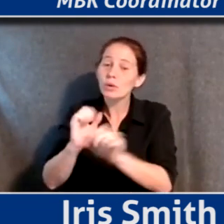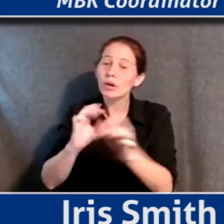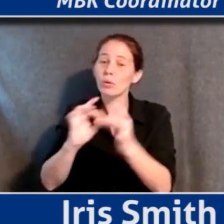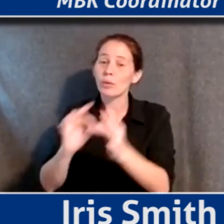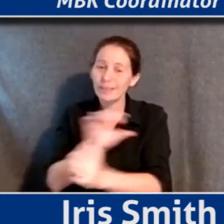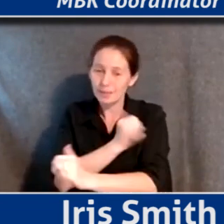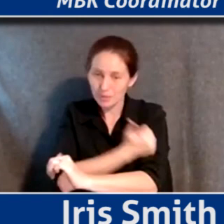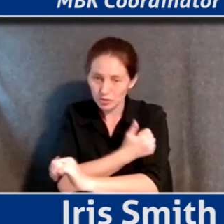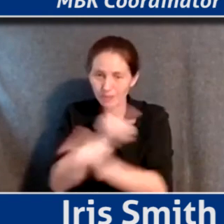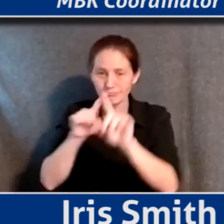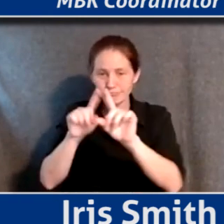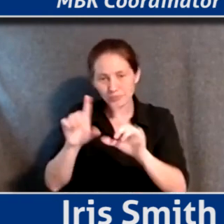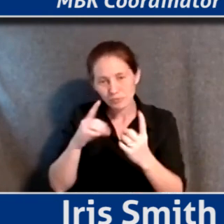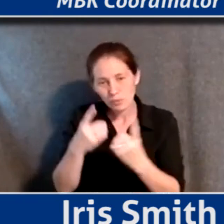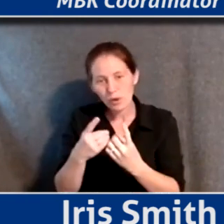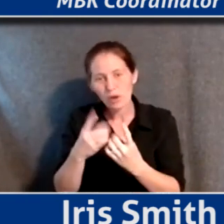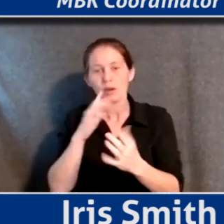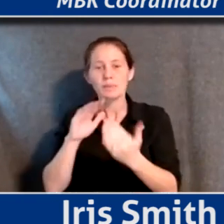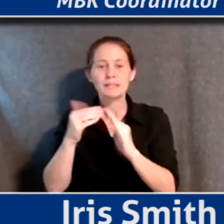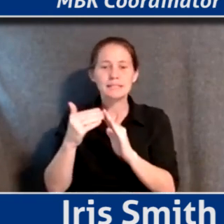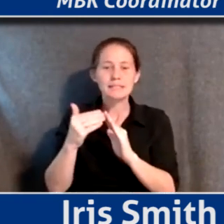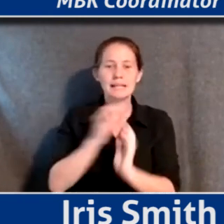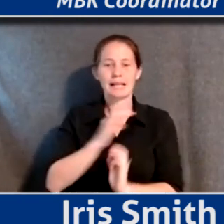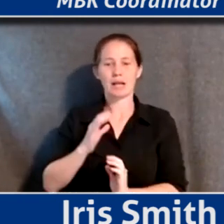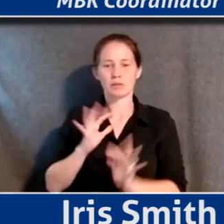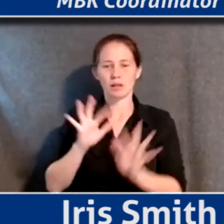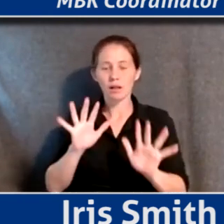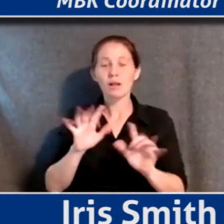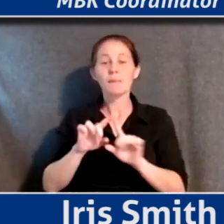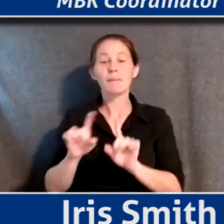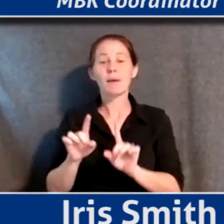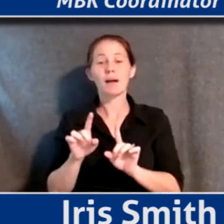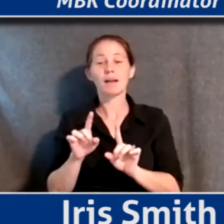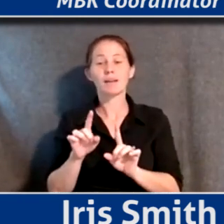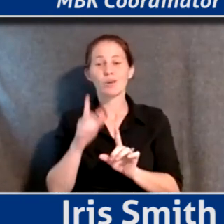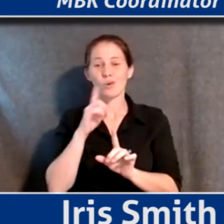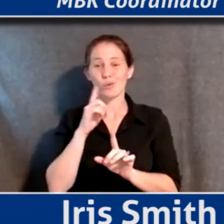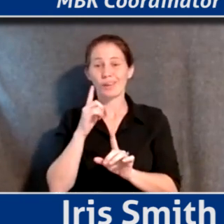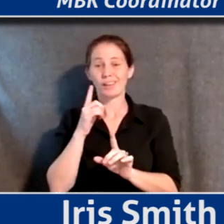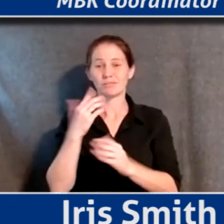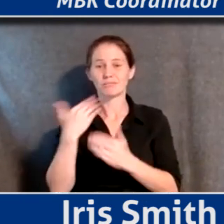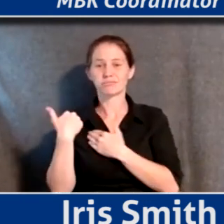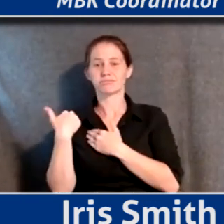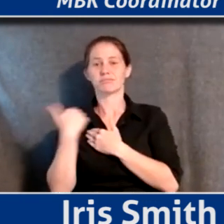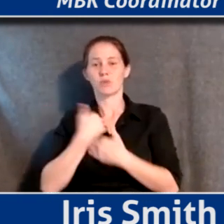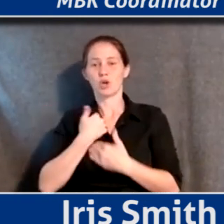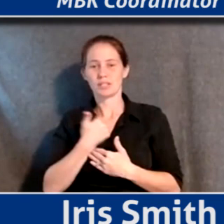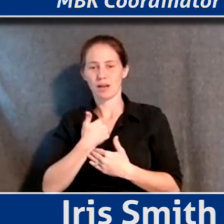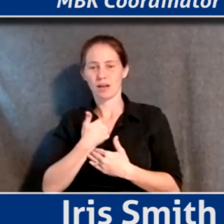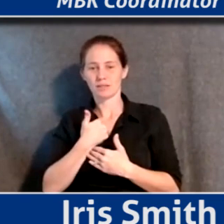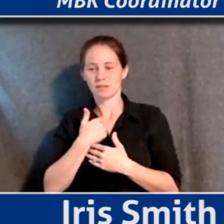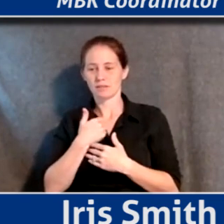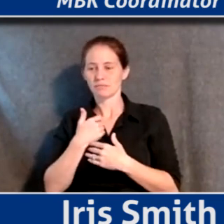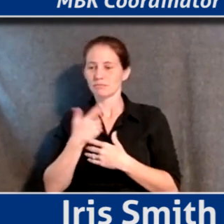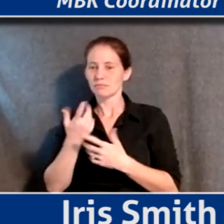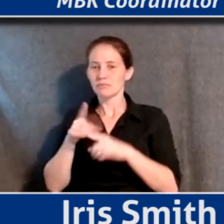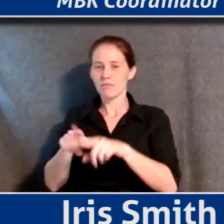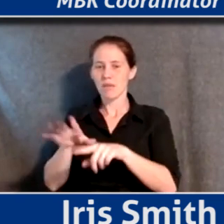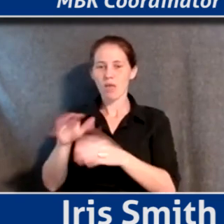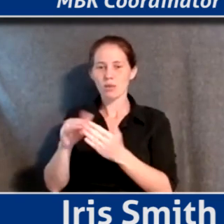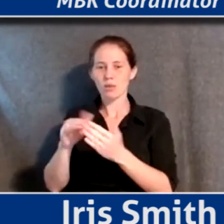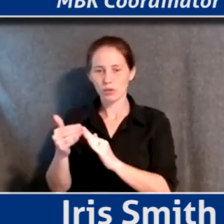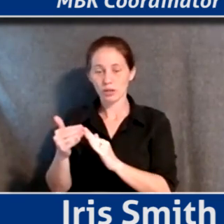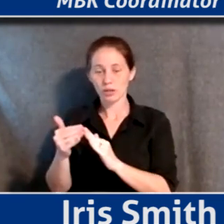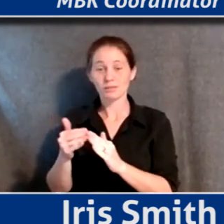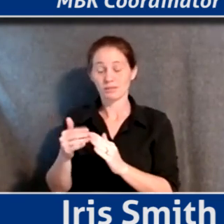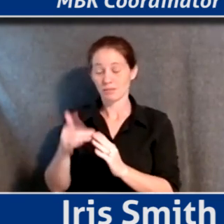and different departments and with city council. But we also hold ourselves really responsive to the community. So we,